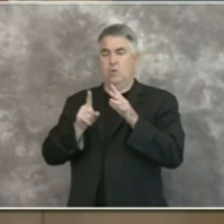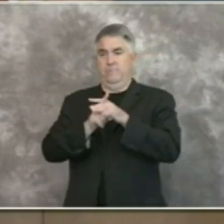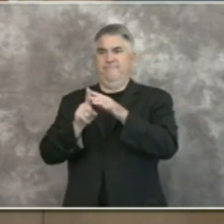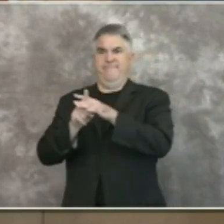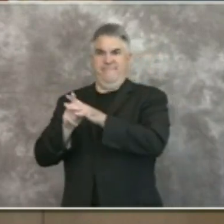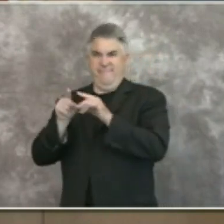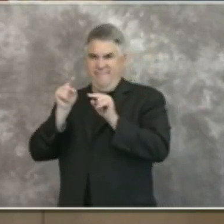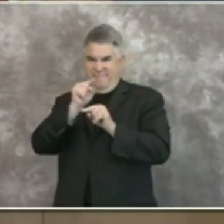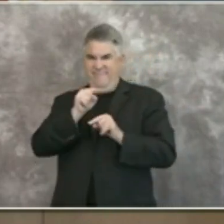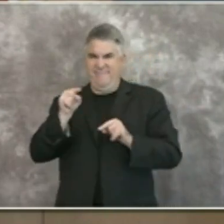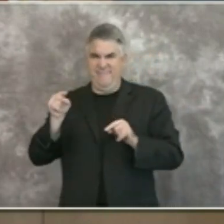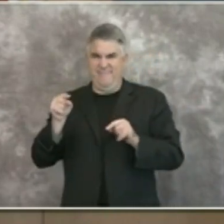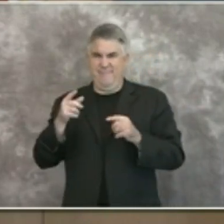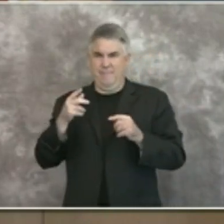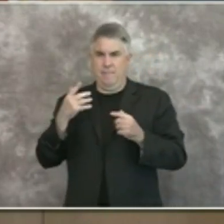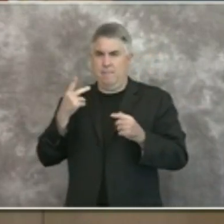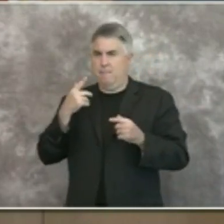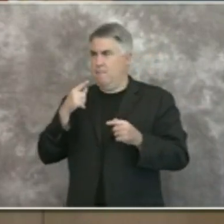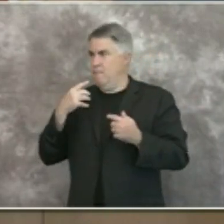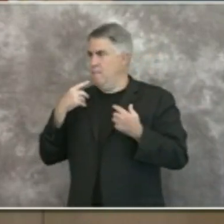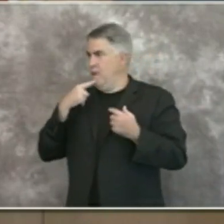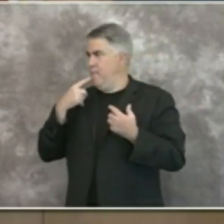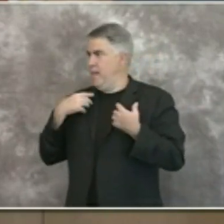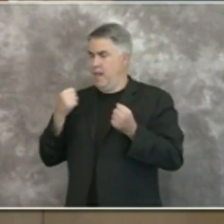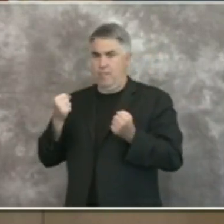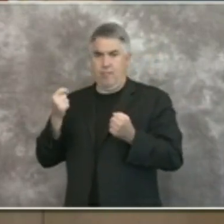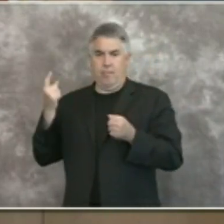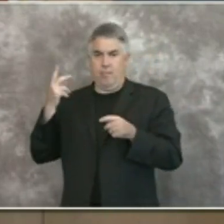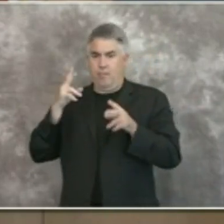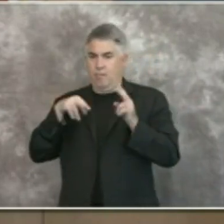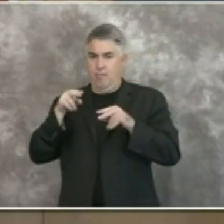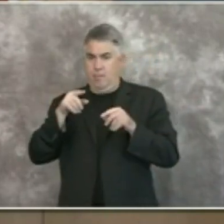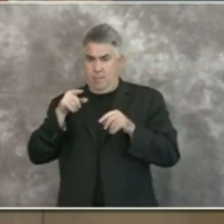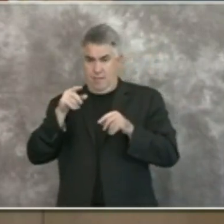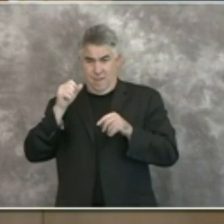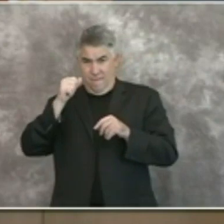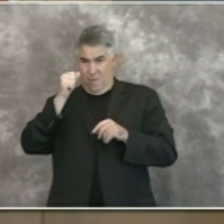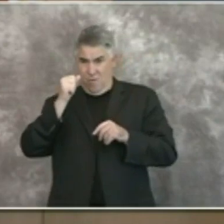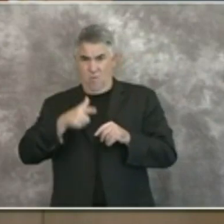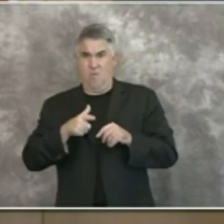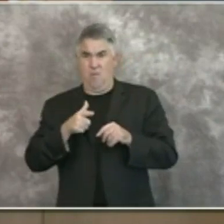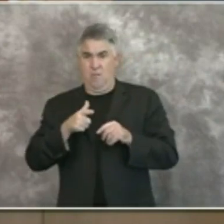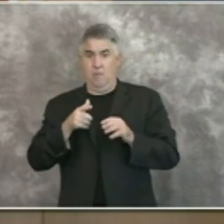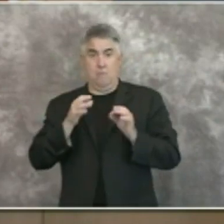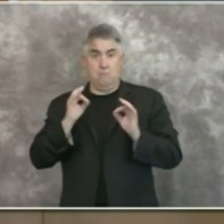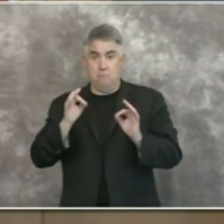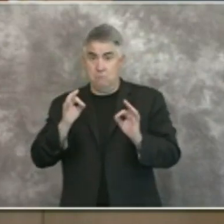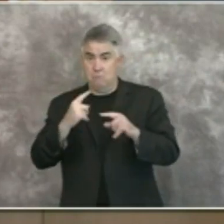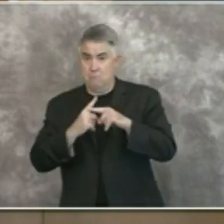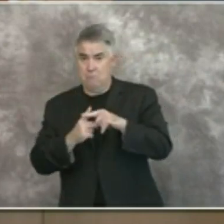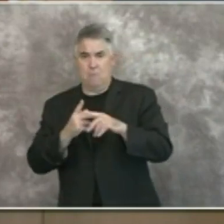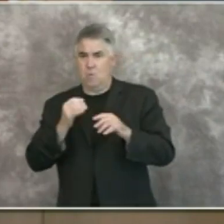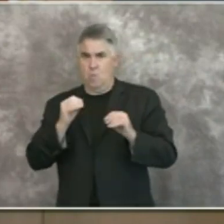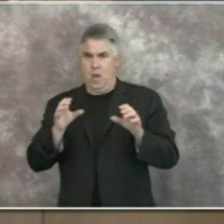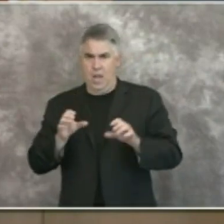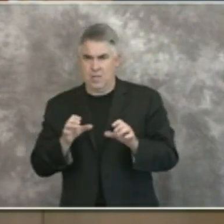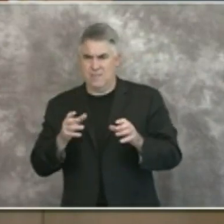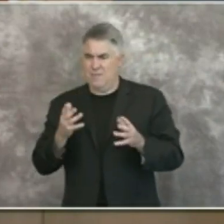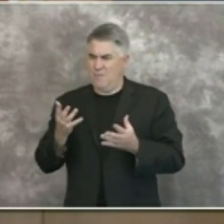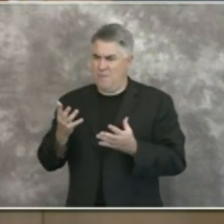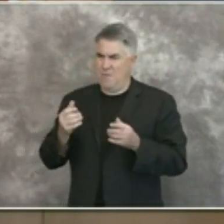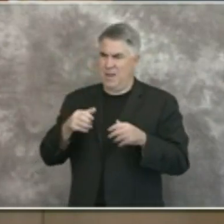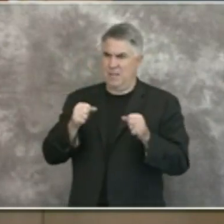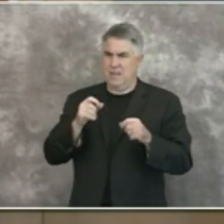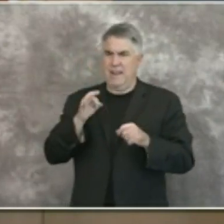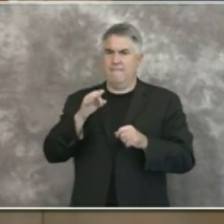or in the response category if all those went off no action would be taken or if regular hospital